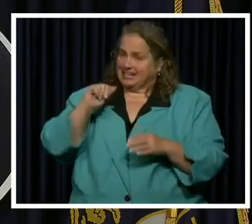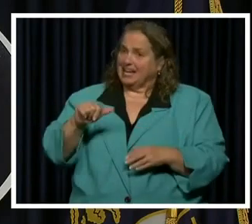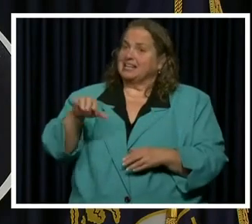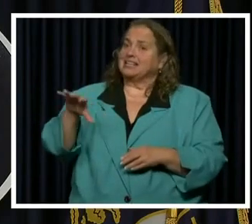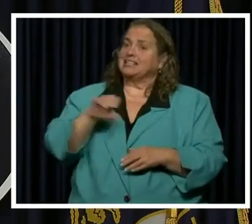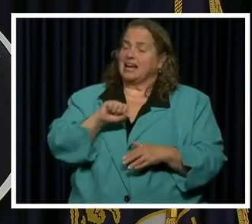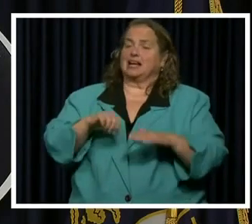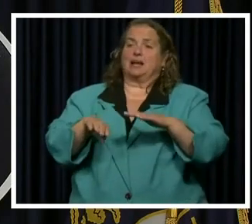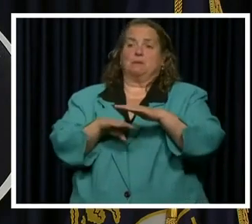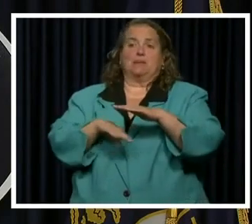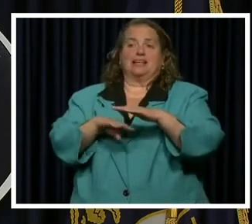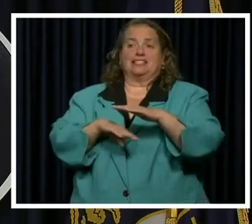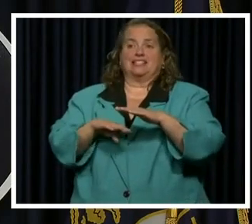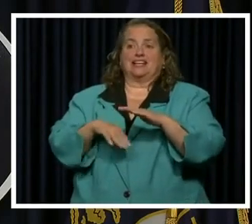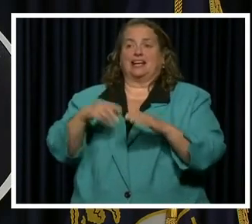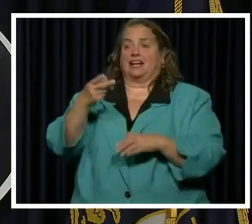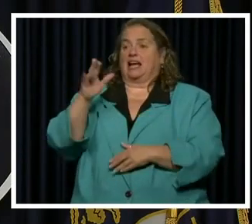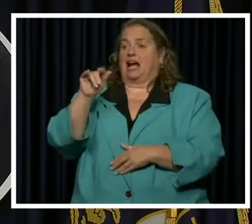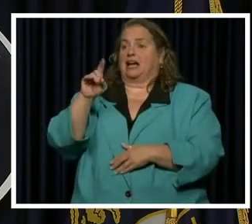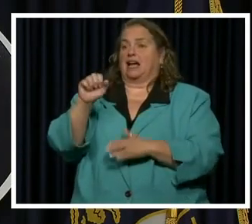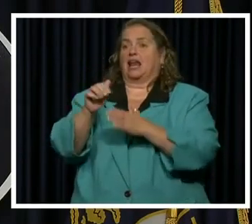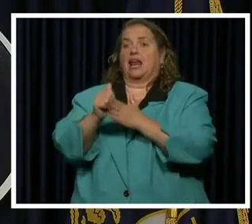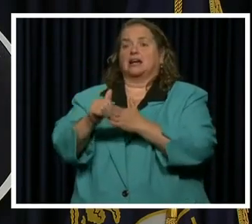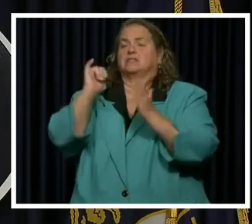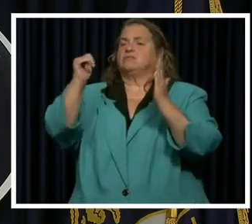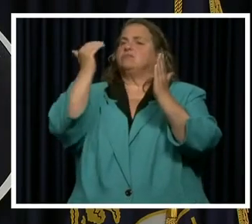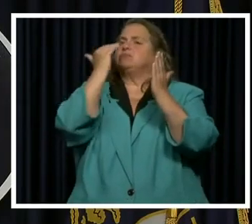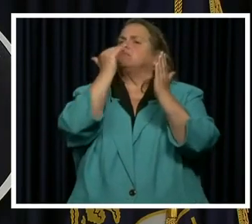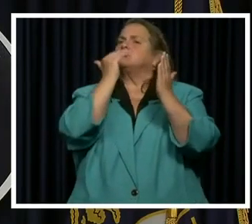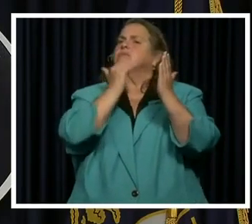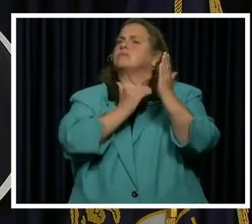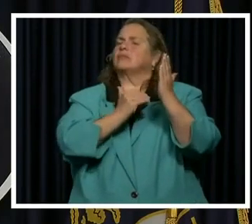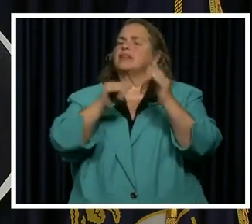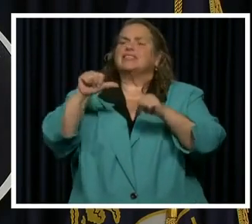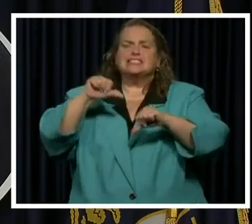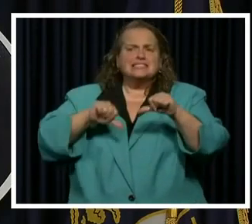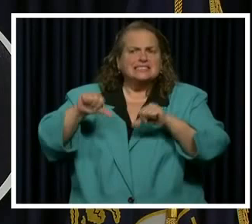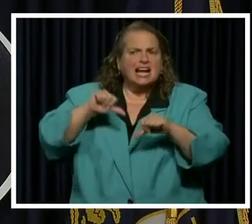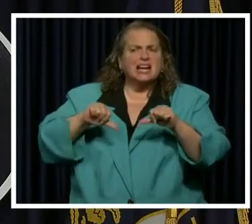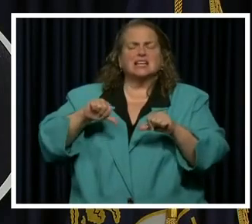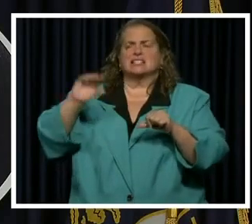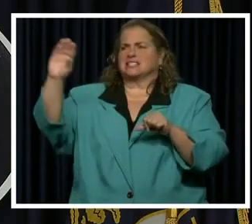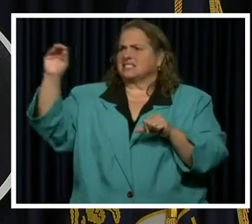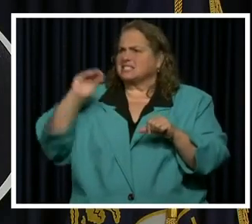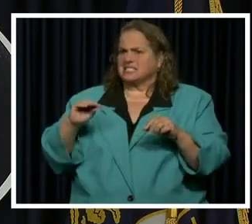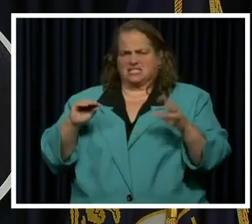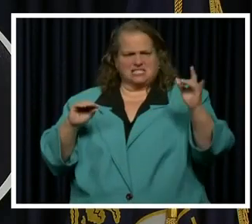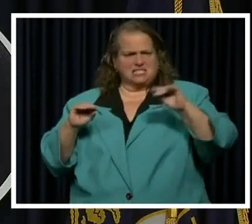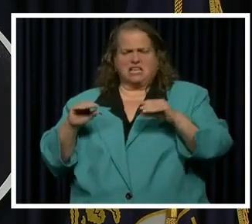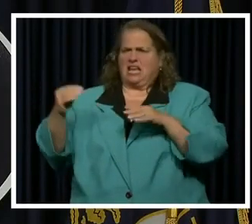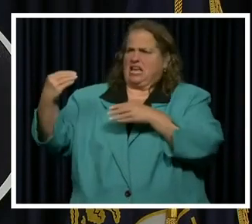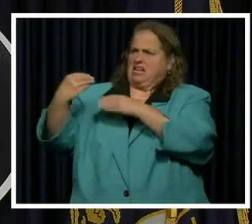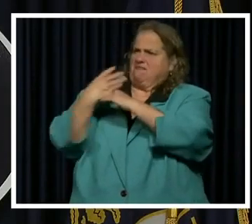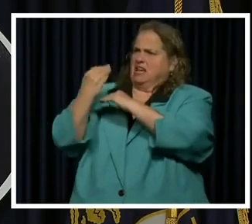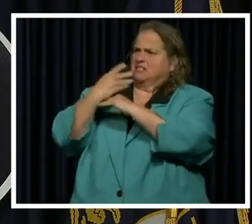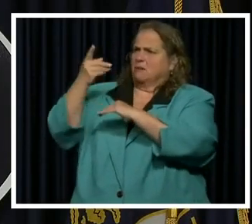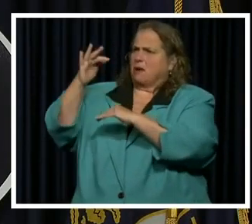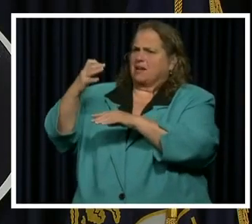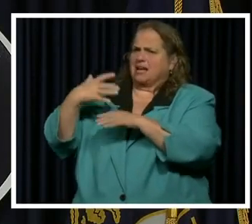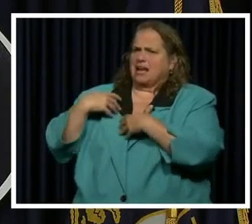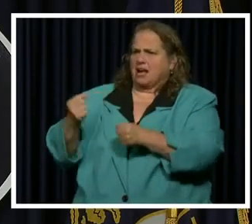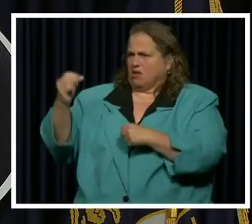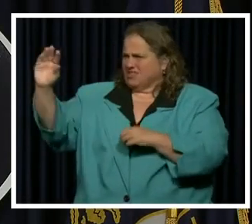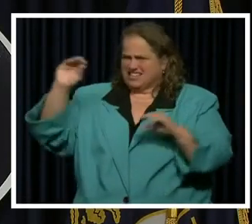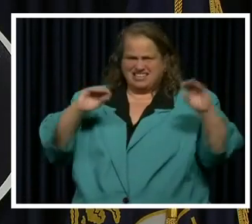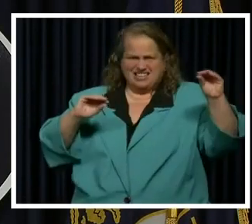those basic guidelines, that we can take the science, that we can take the advice from public health, and we can make it a